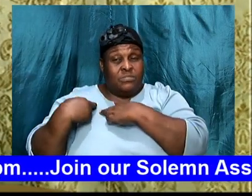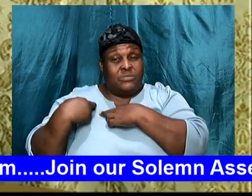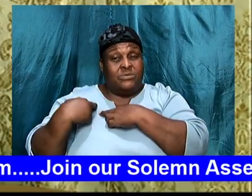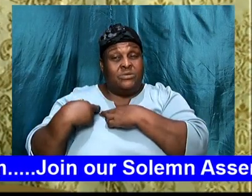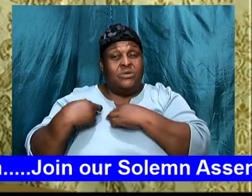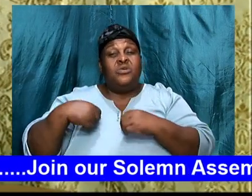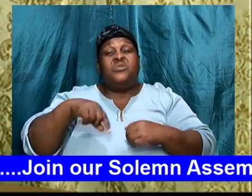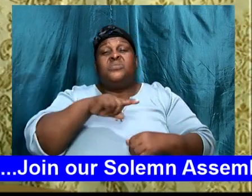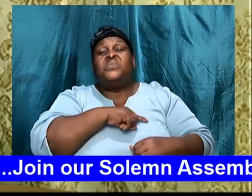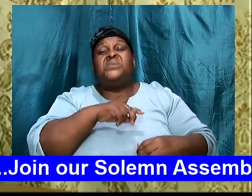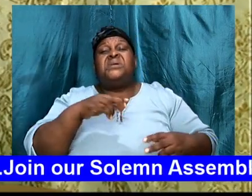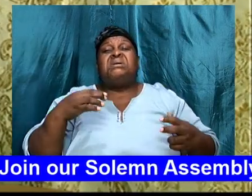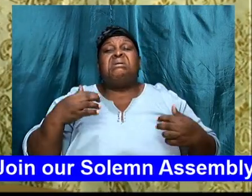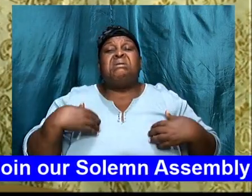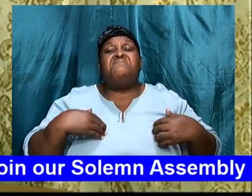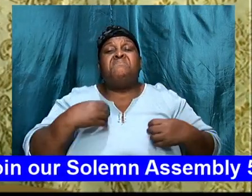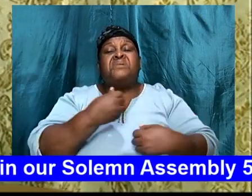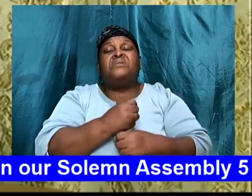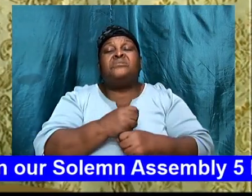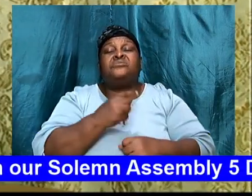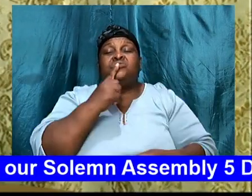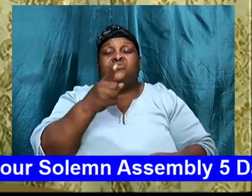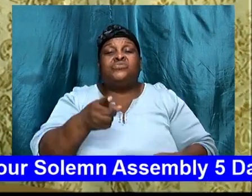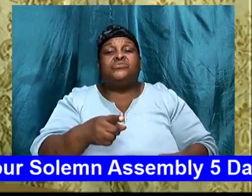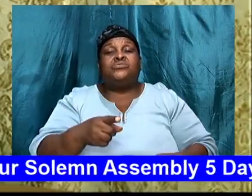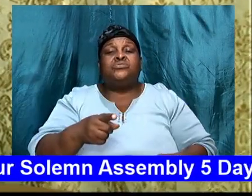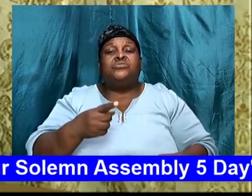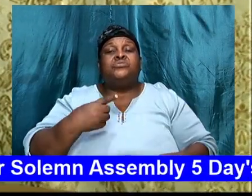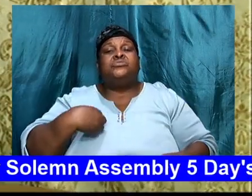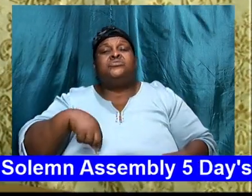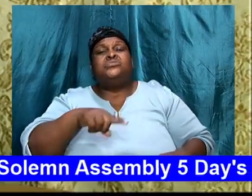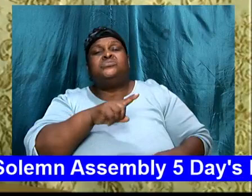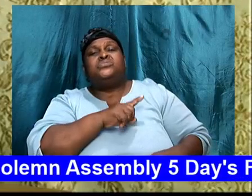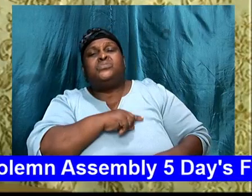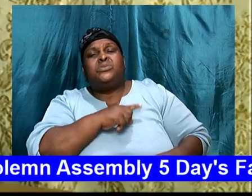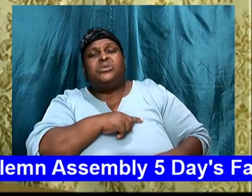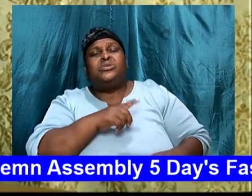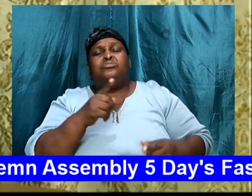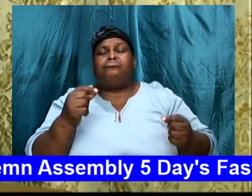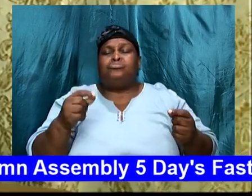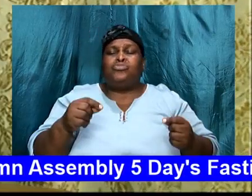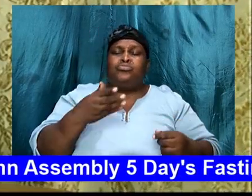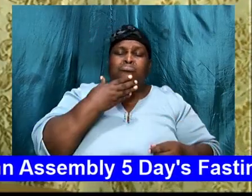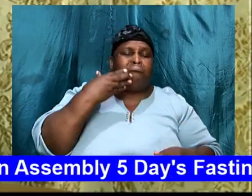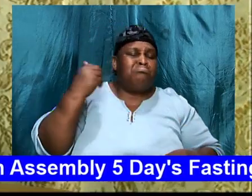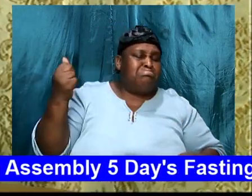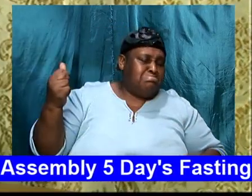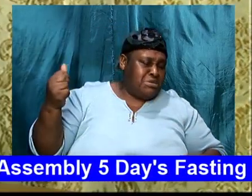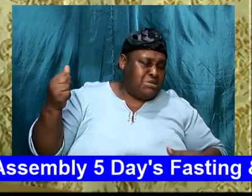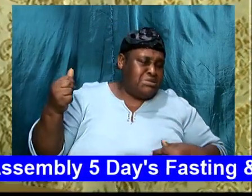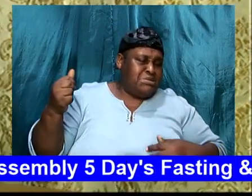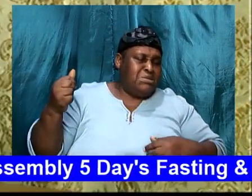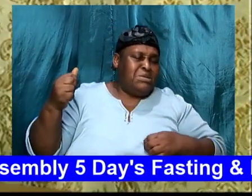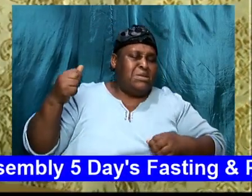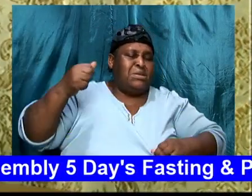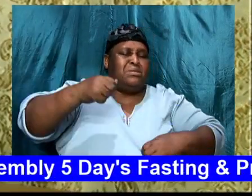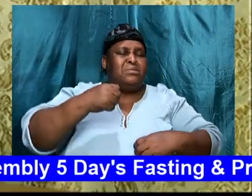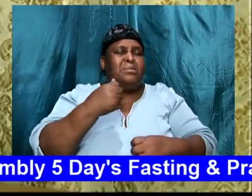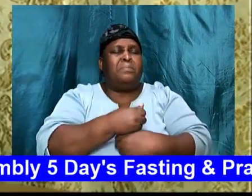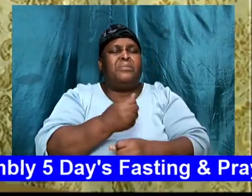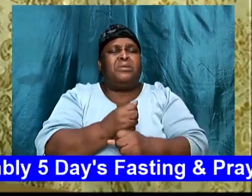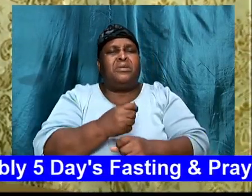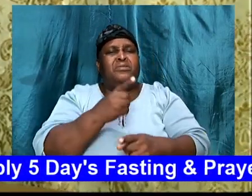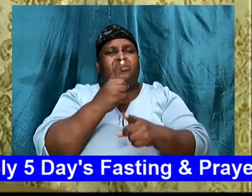we have got to then, make sure, that we do our, endeavor best, to make the right decision,